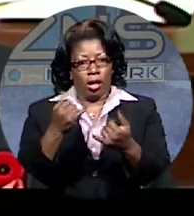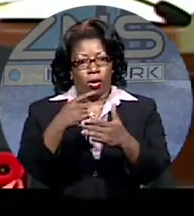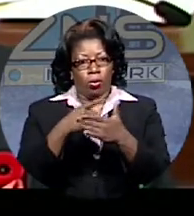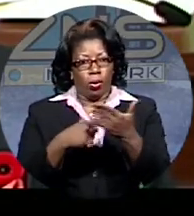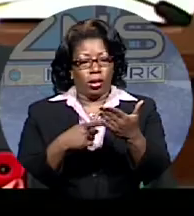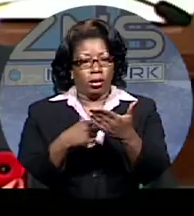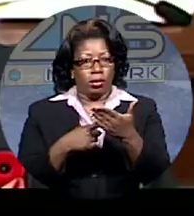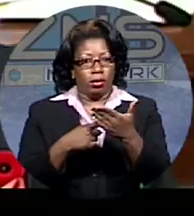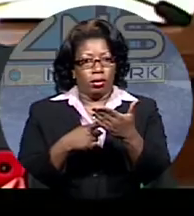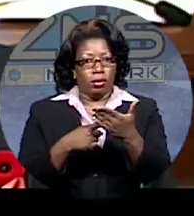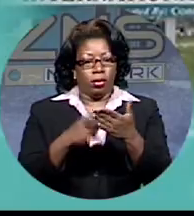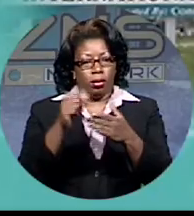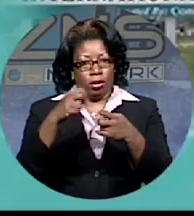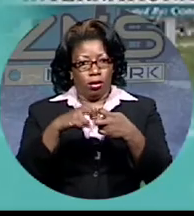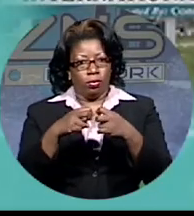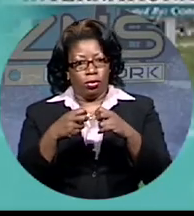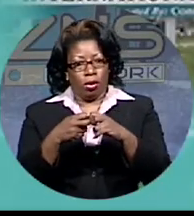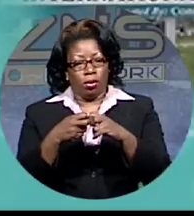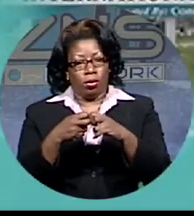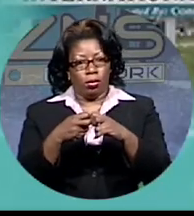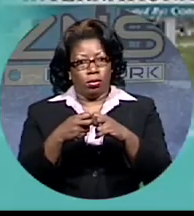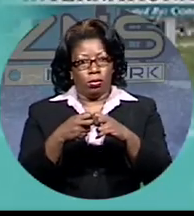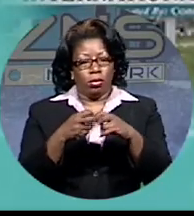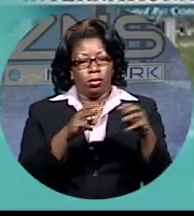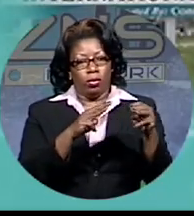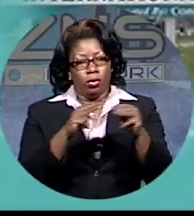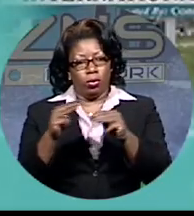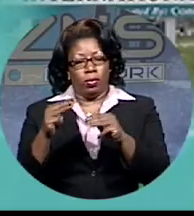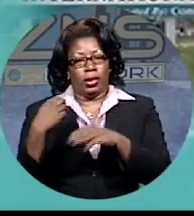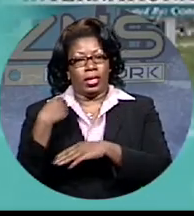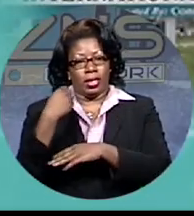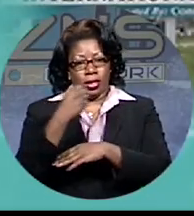fall away as soon as the new terminal is equipped and staffed for opening.